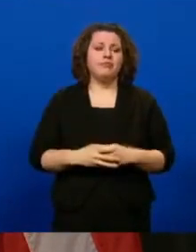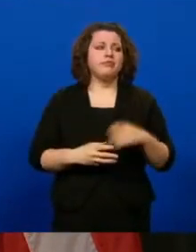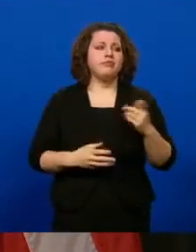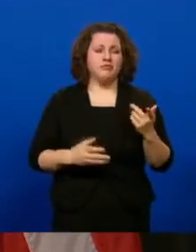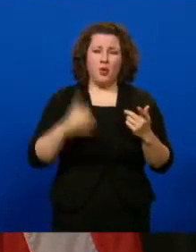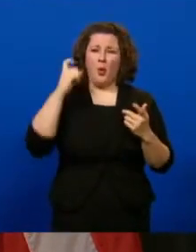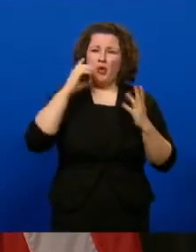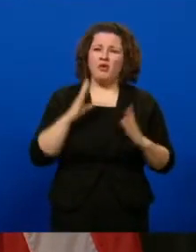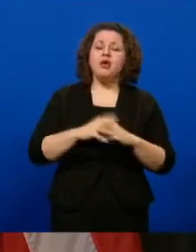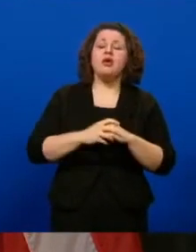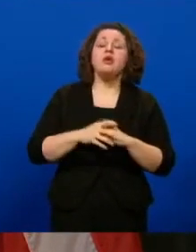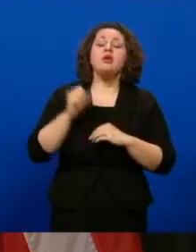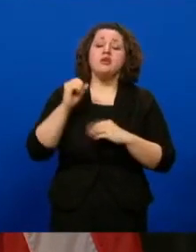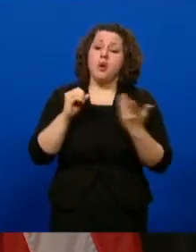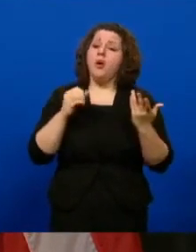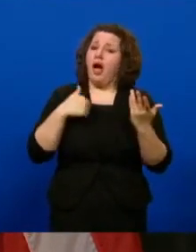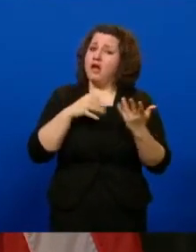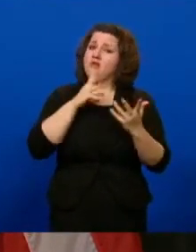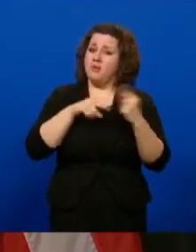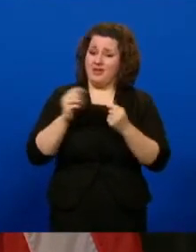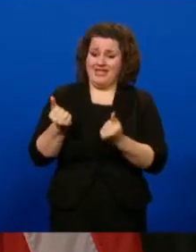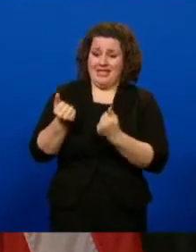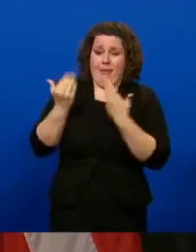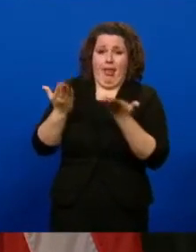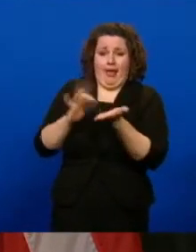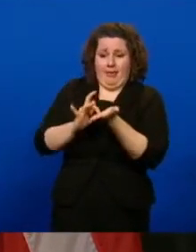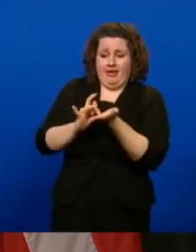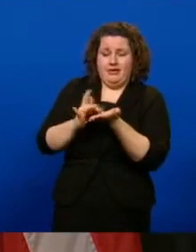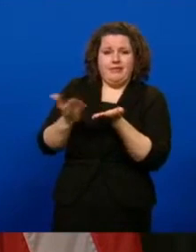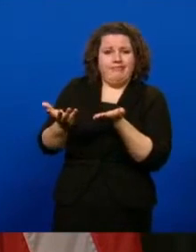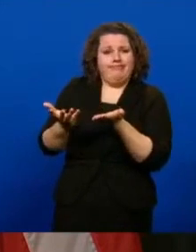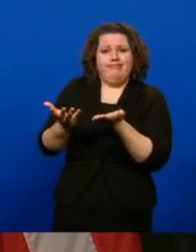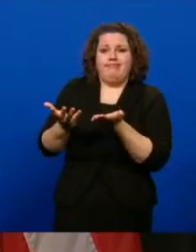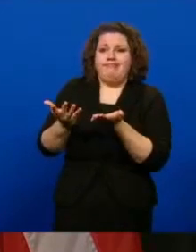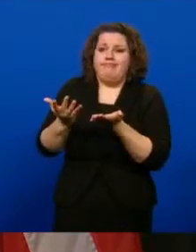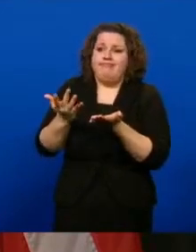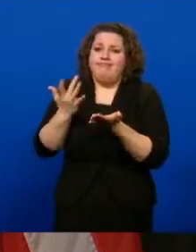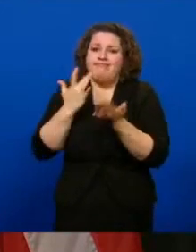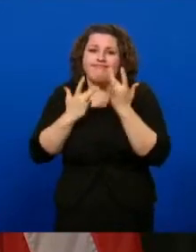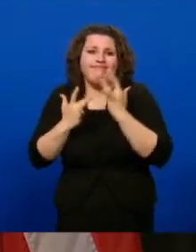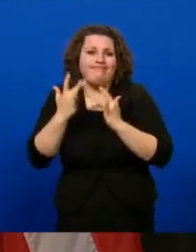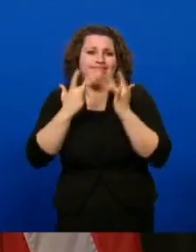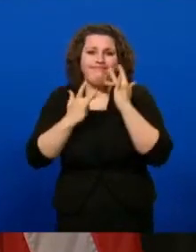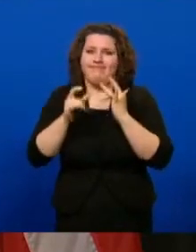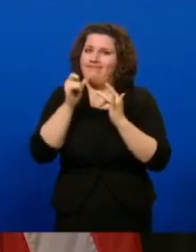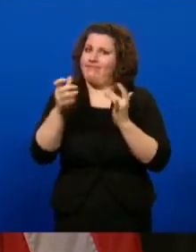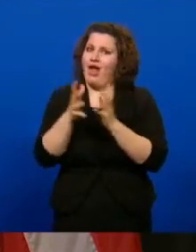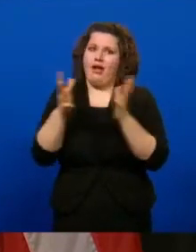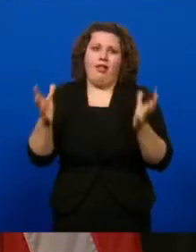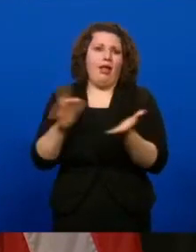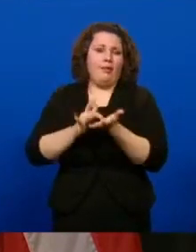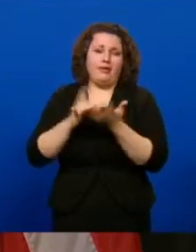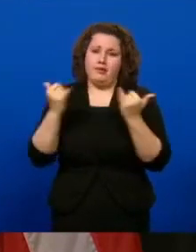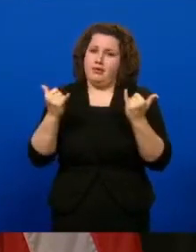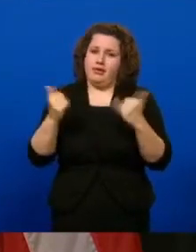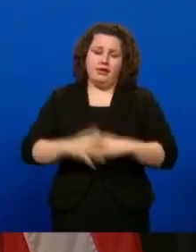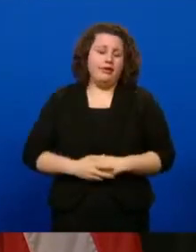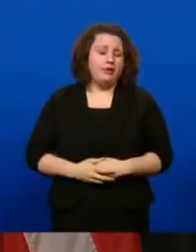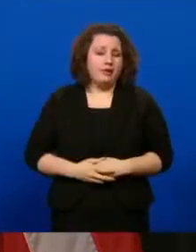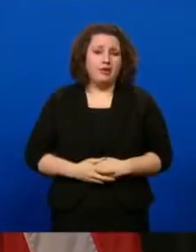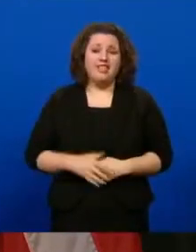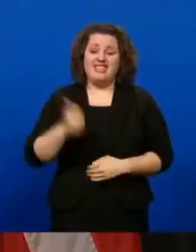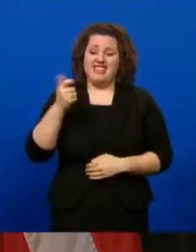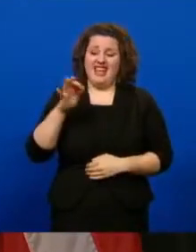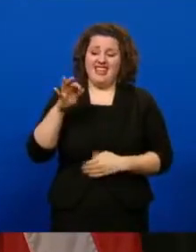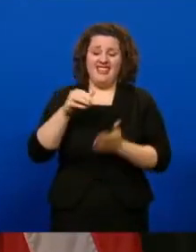supply is just really, we don't have a lot of vaccine coming in at this point. We're getting